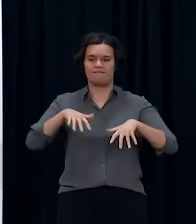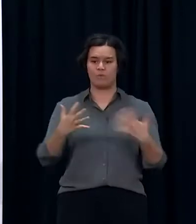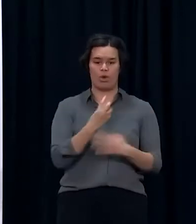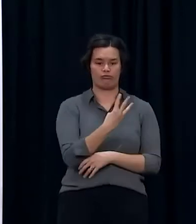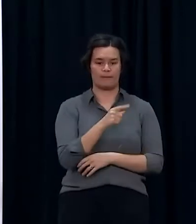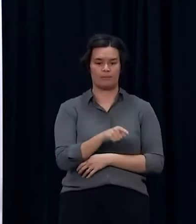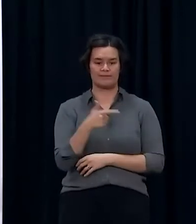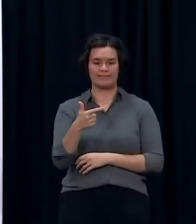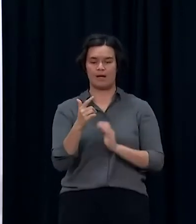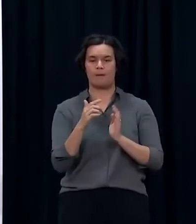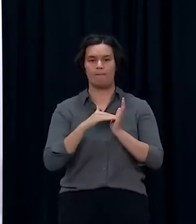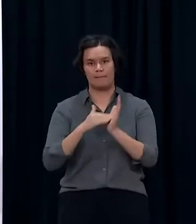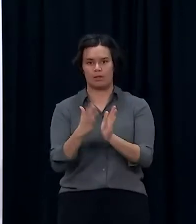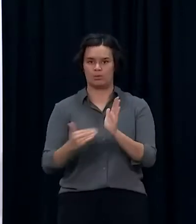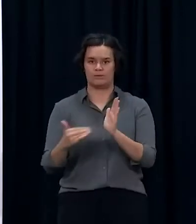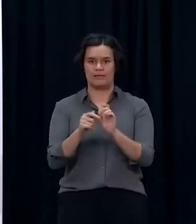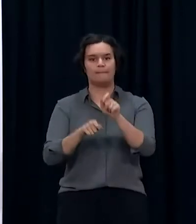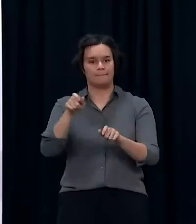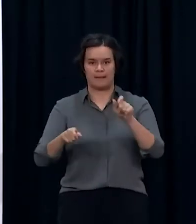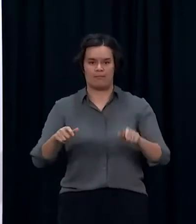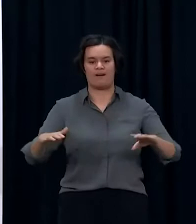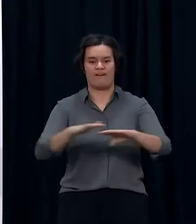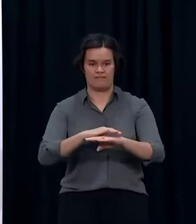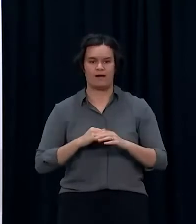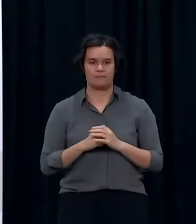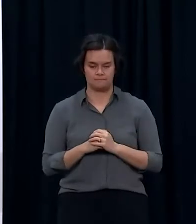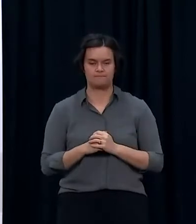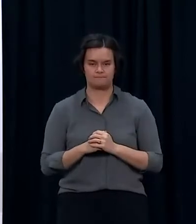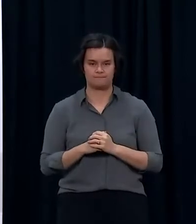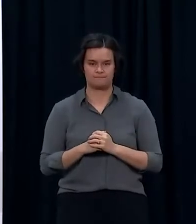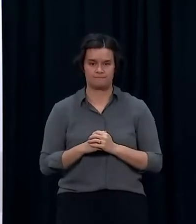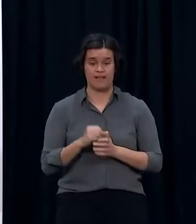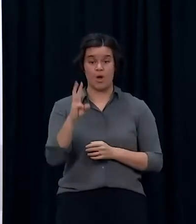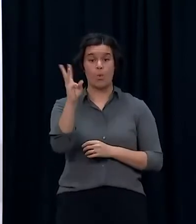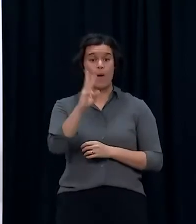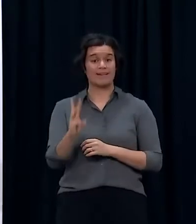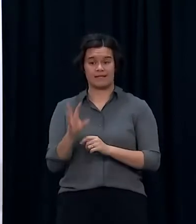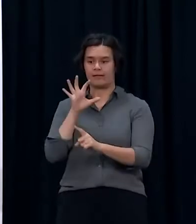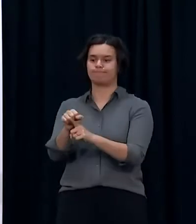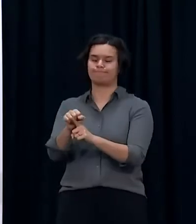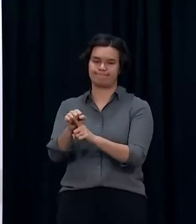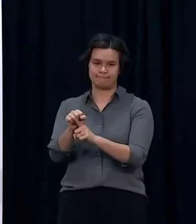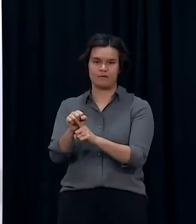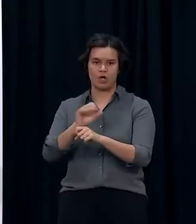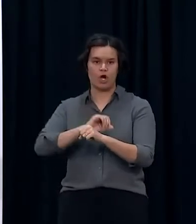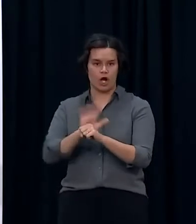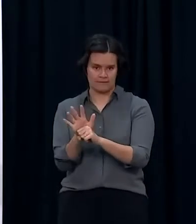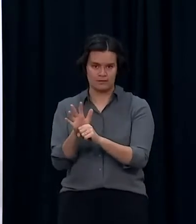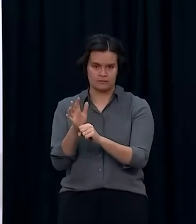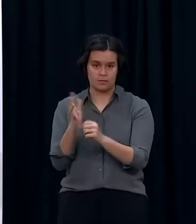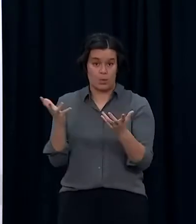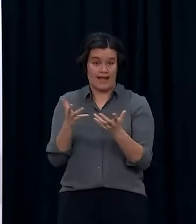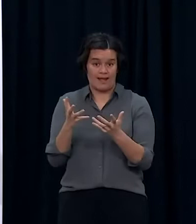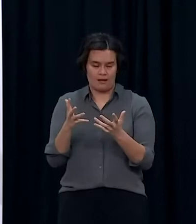Auckland and Wellington today. In Wellington, it was again a sample from Moa Point, which was taken yesterday. But